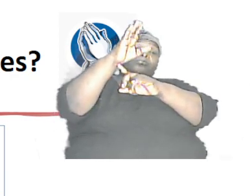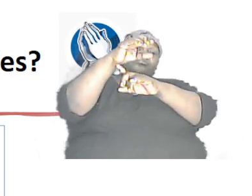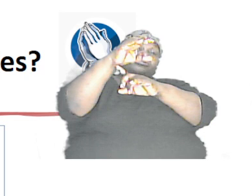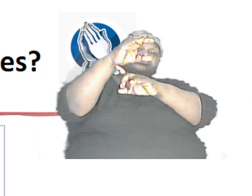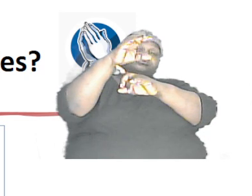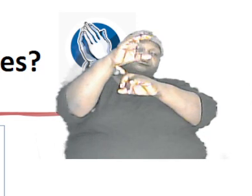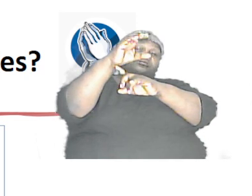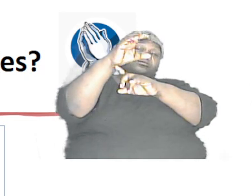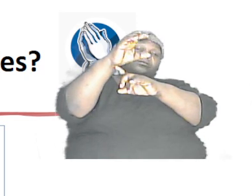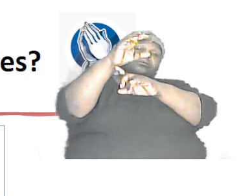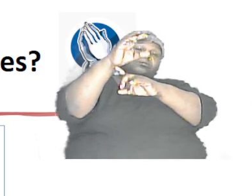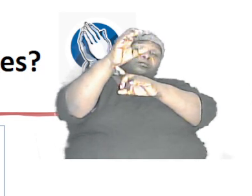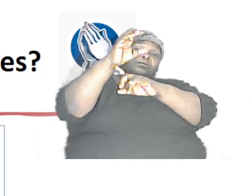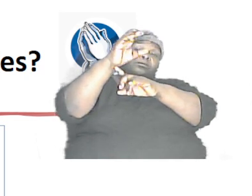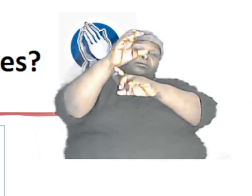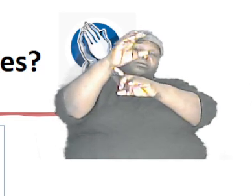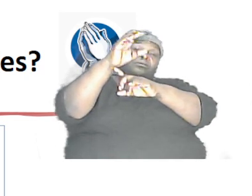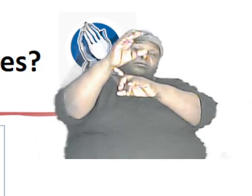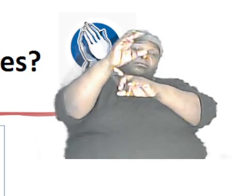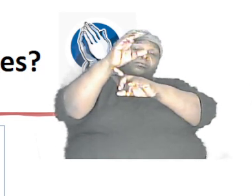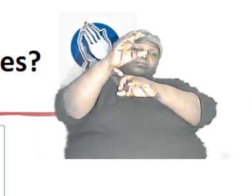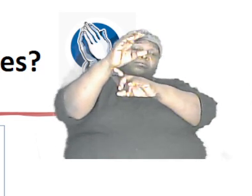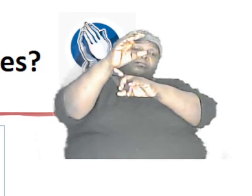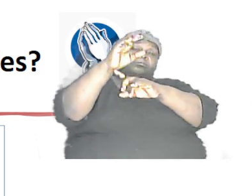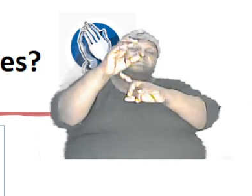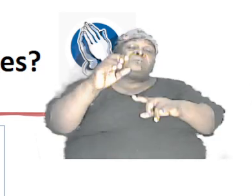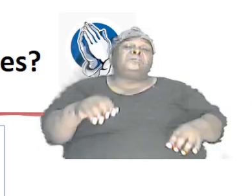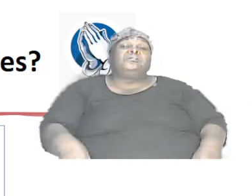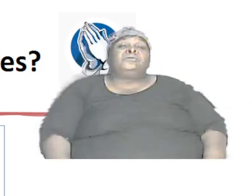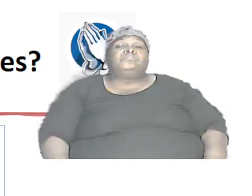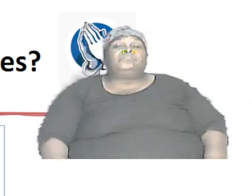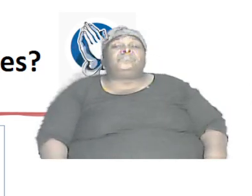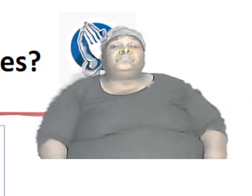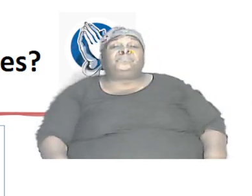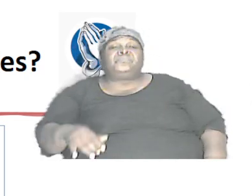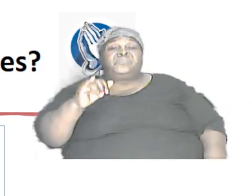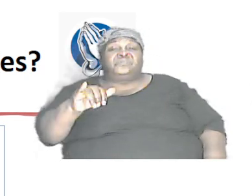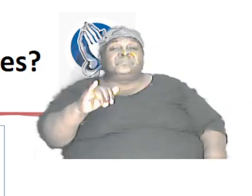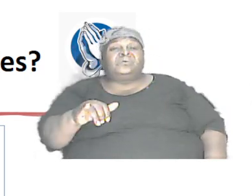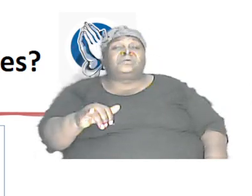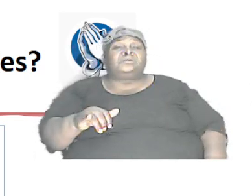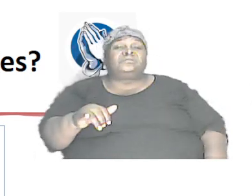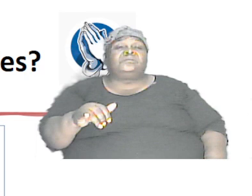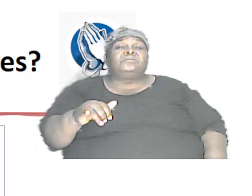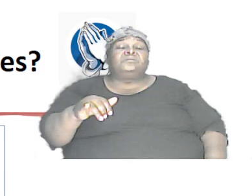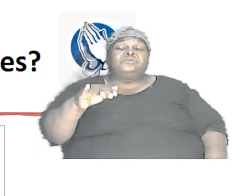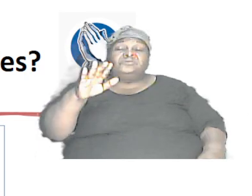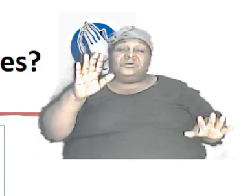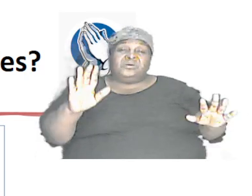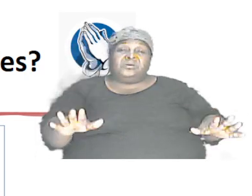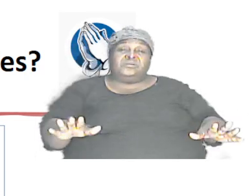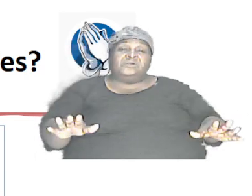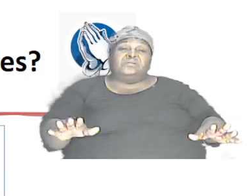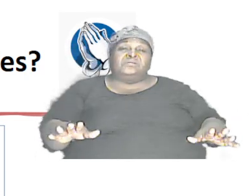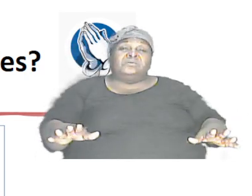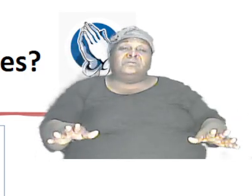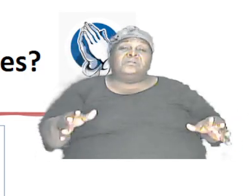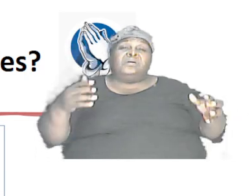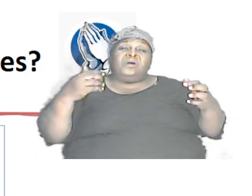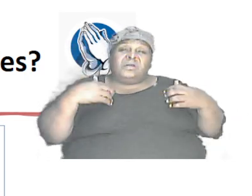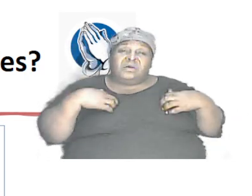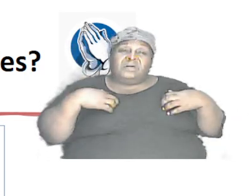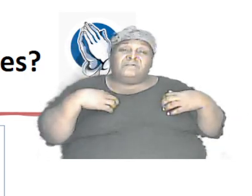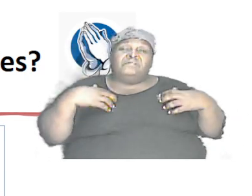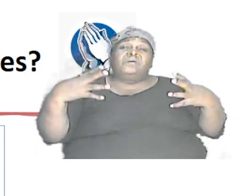and big C, big C. That child has a combination.